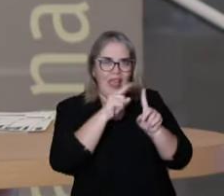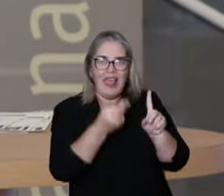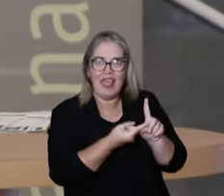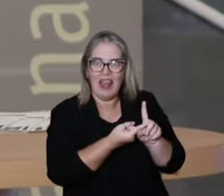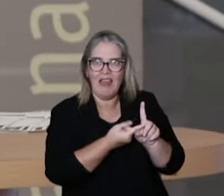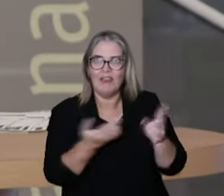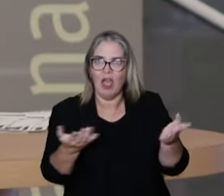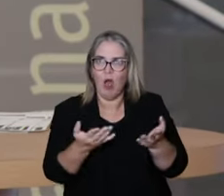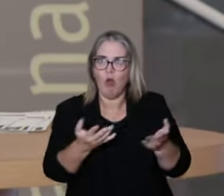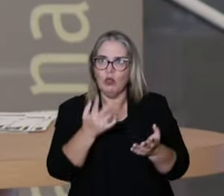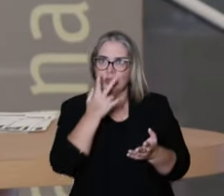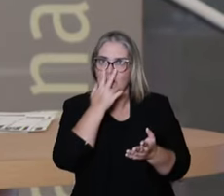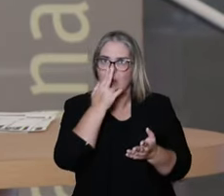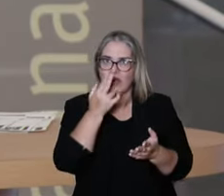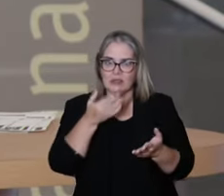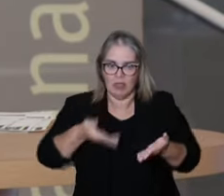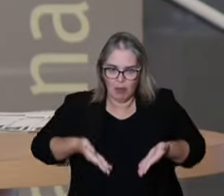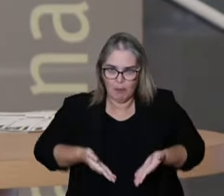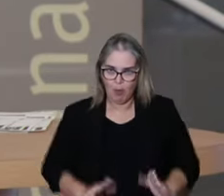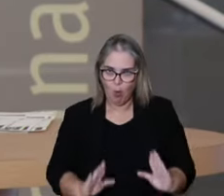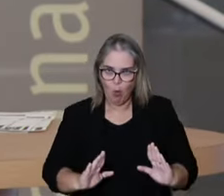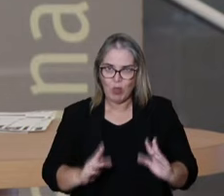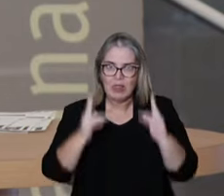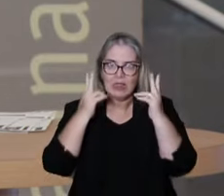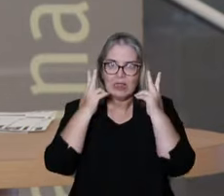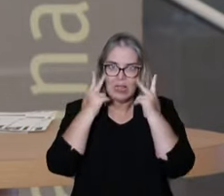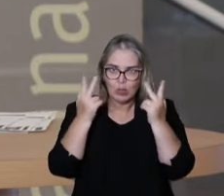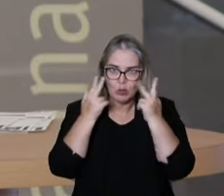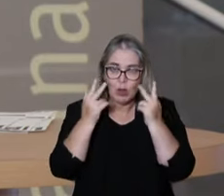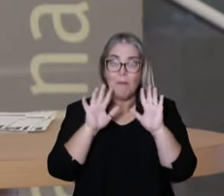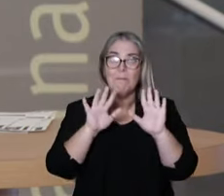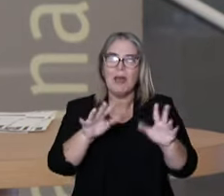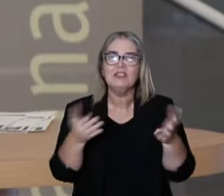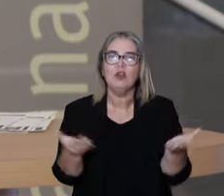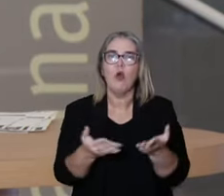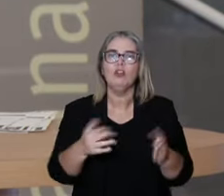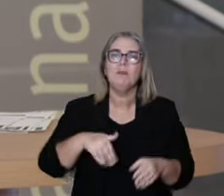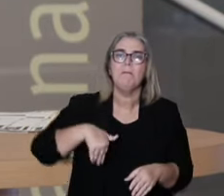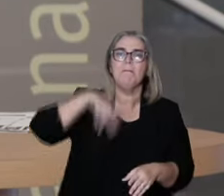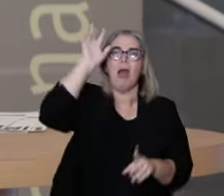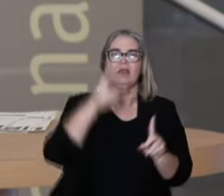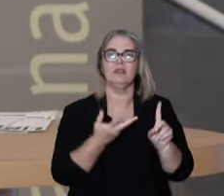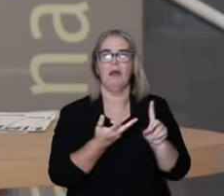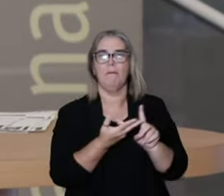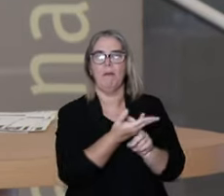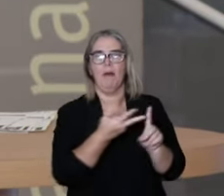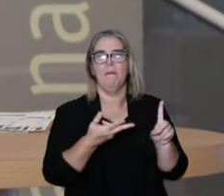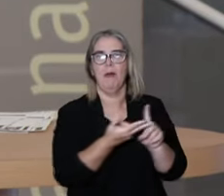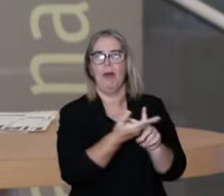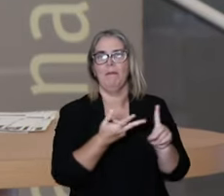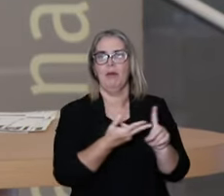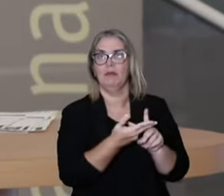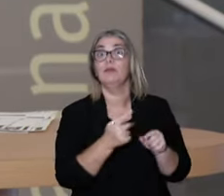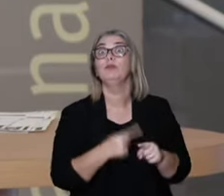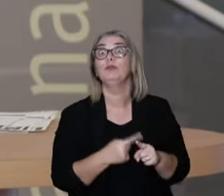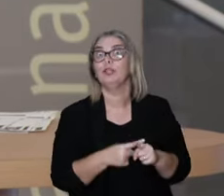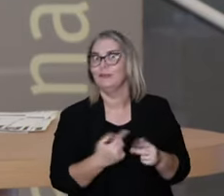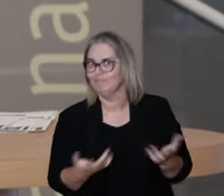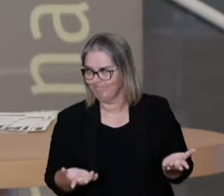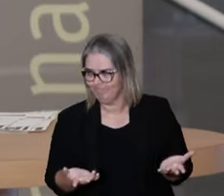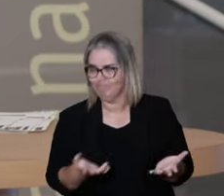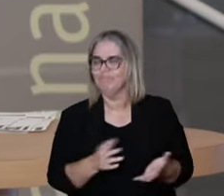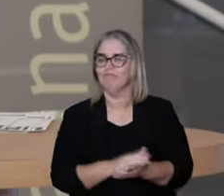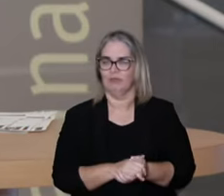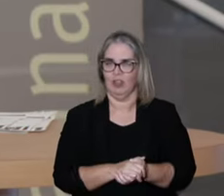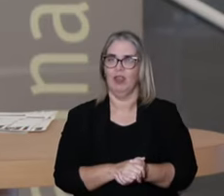% of them being surgical can go to the side of the damage. So the idea of the organic